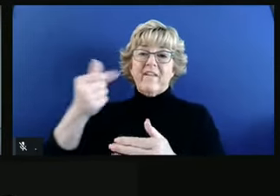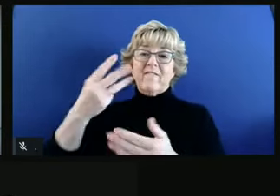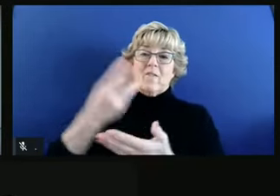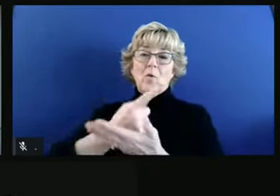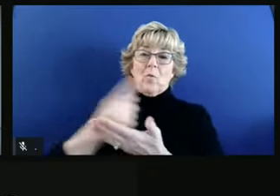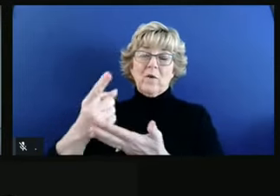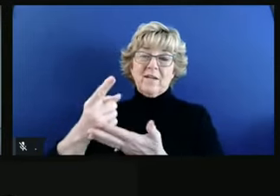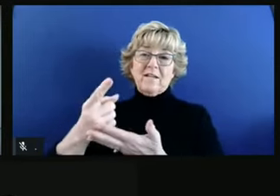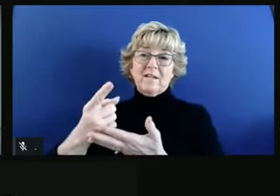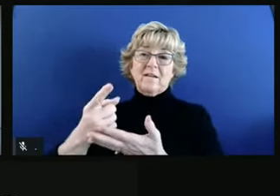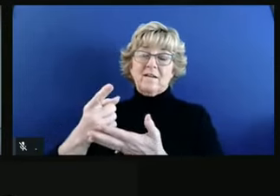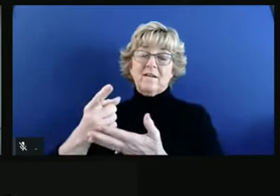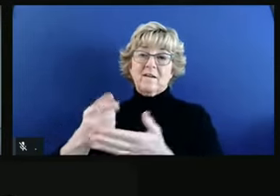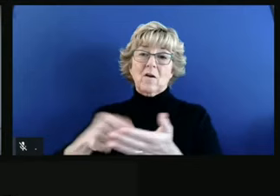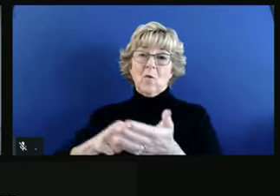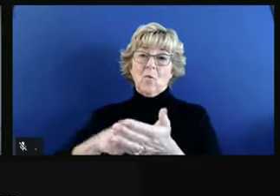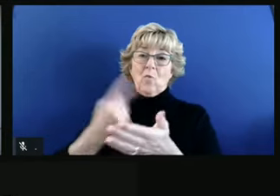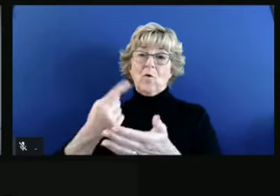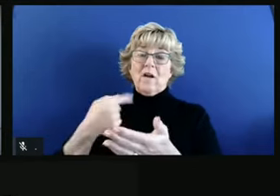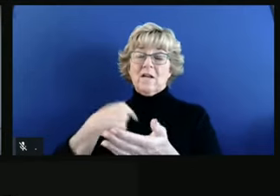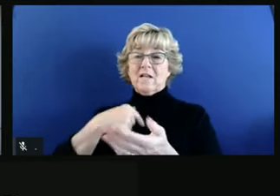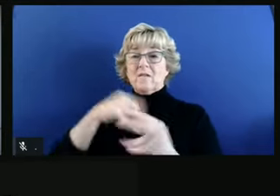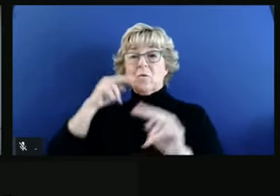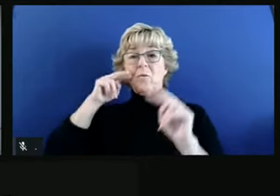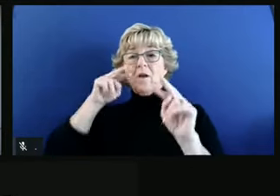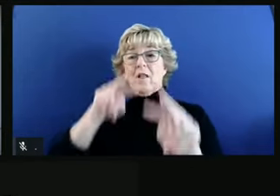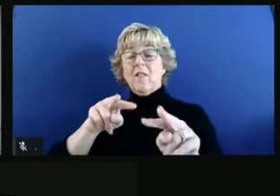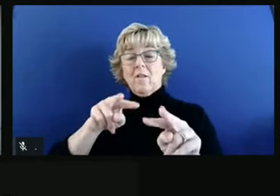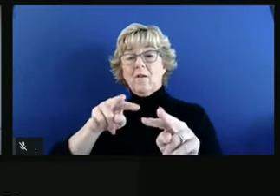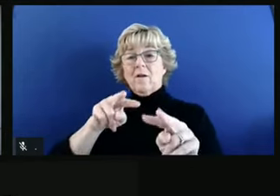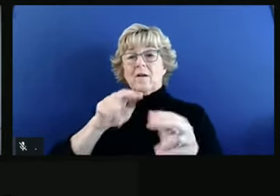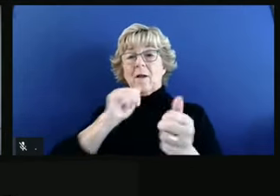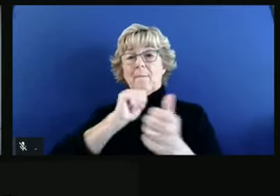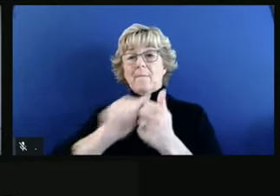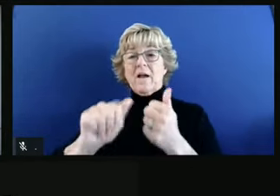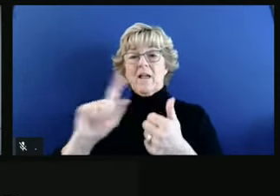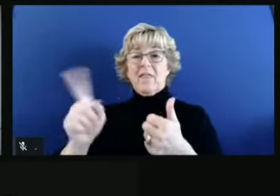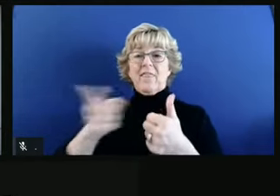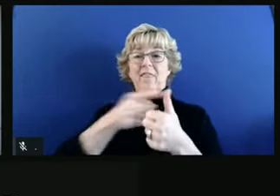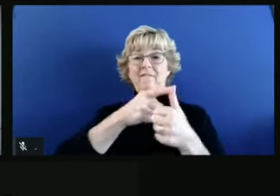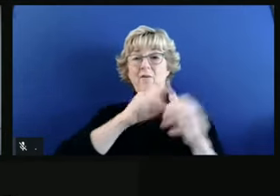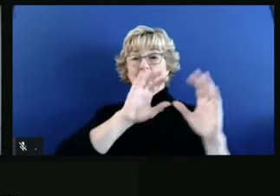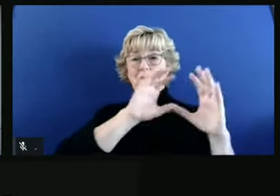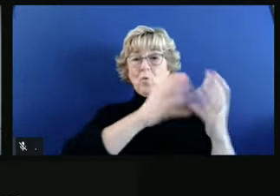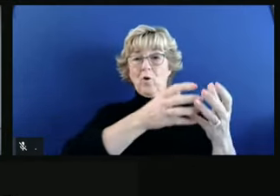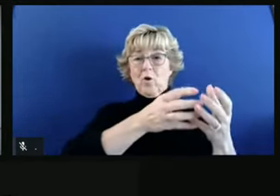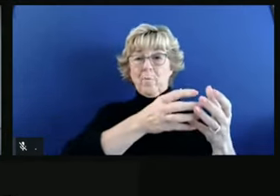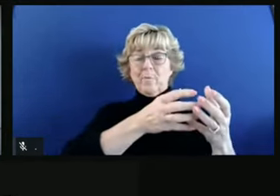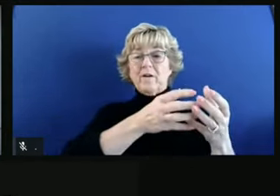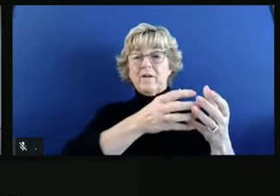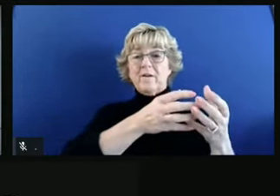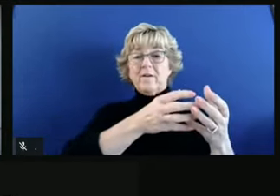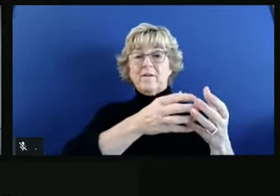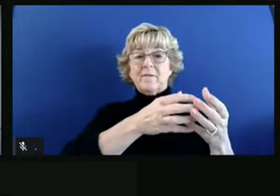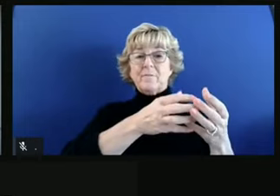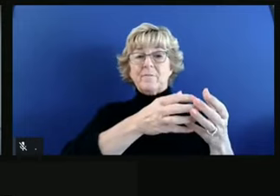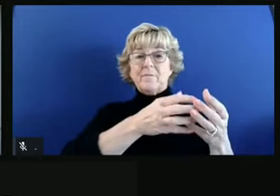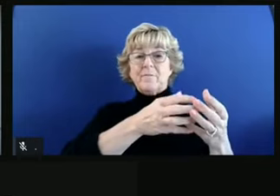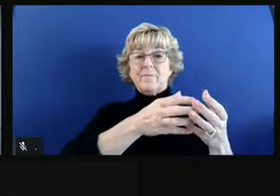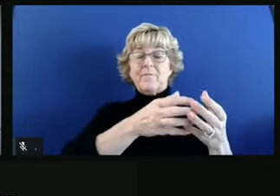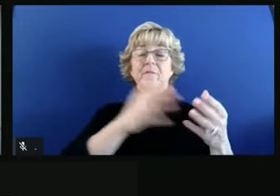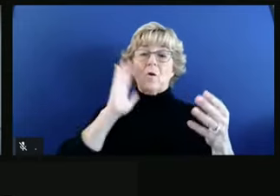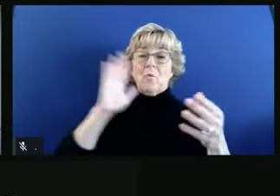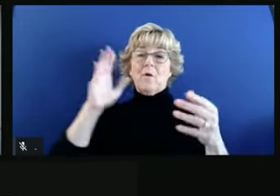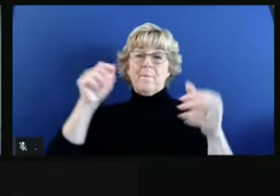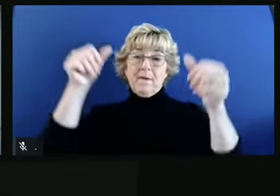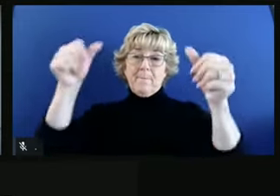after we get through that priority group 1A. And then we'll be posted to our website, you know, after all